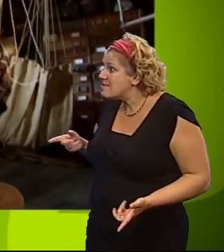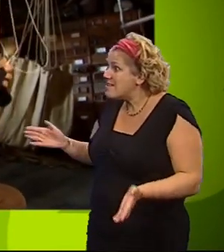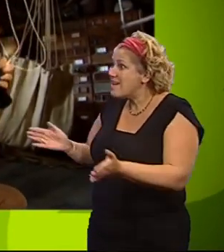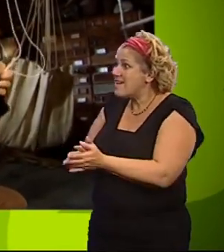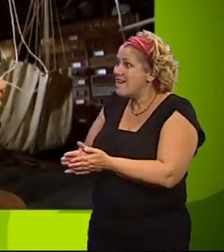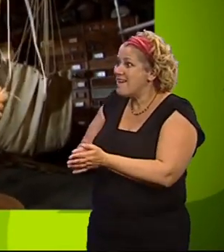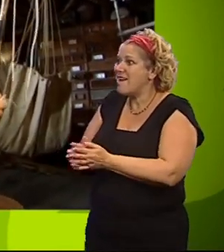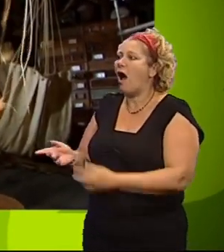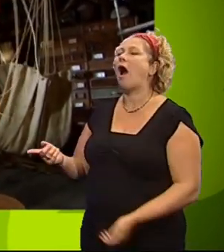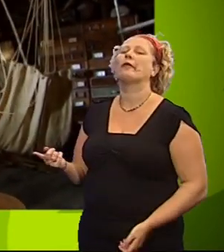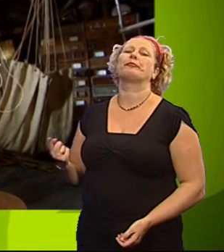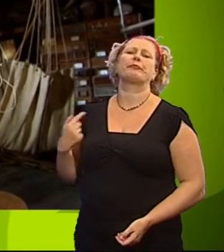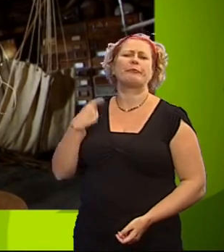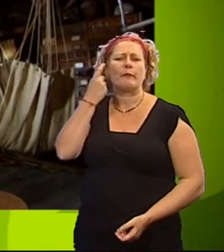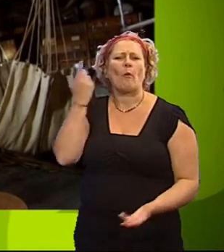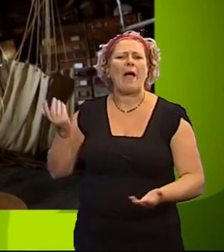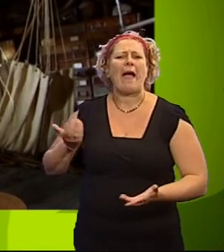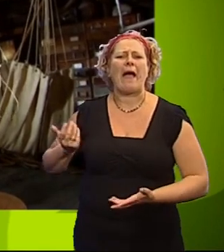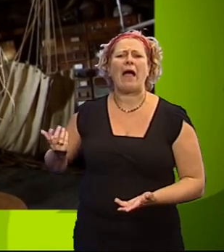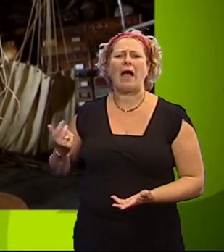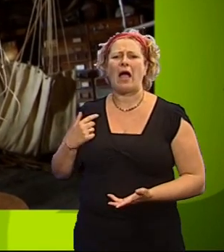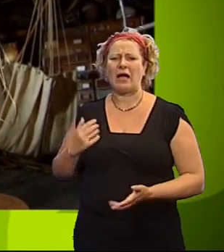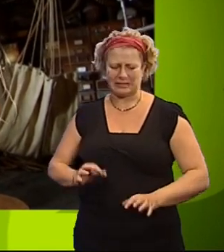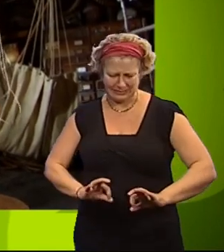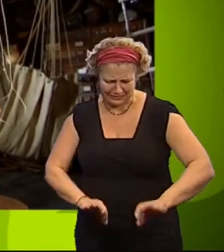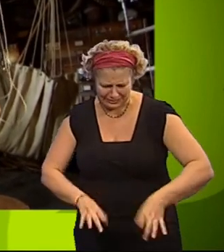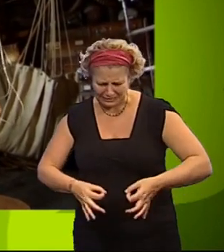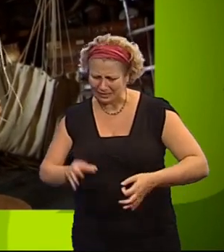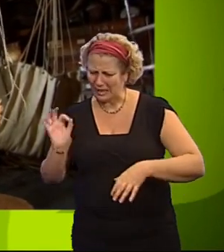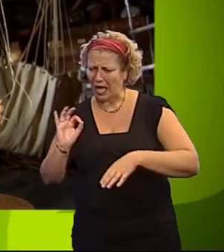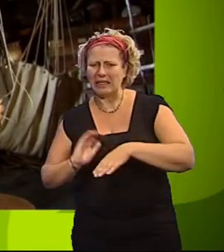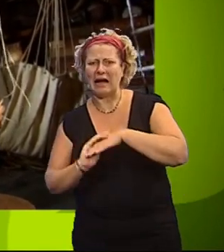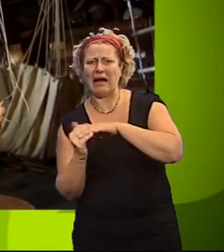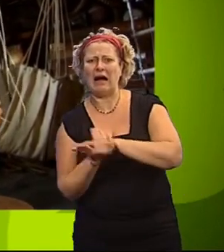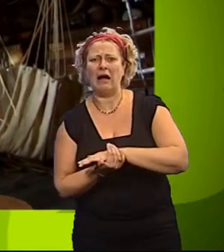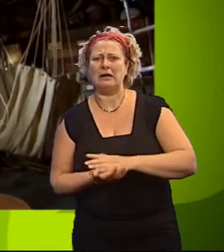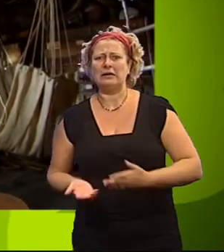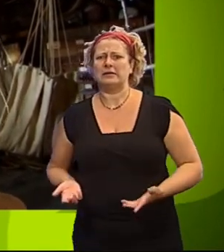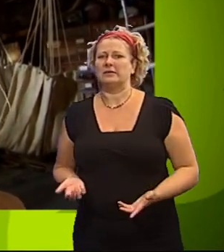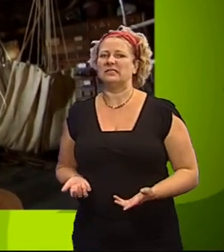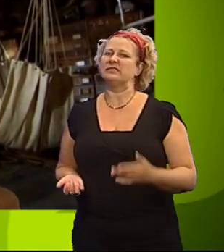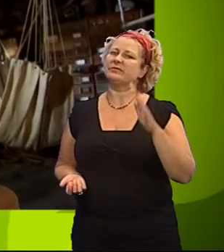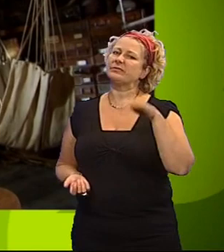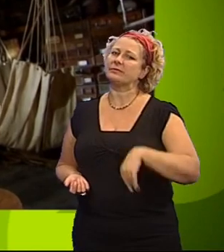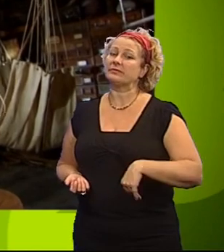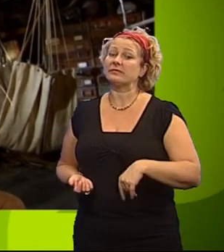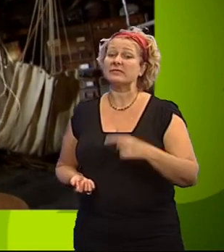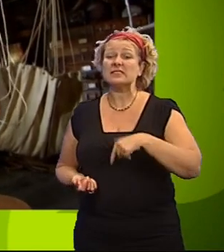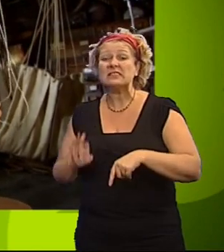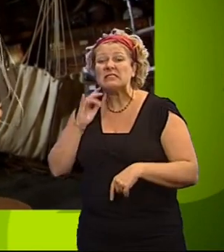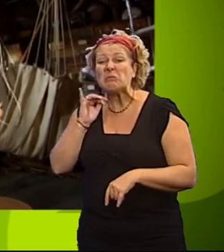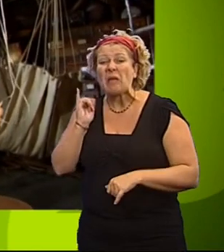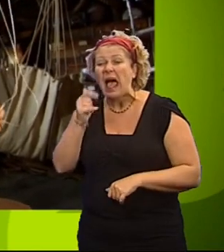I've been wondering where that was. My foot's been dangerfully undamp. I suppose you've come to see the